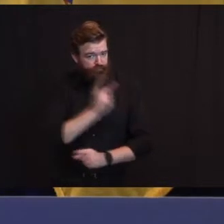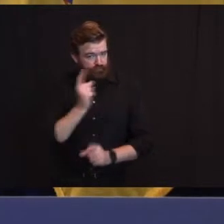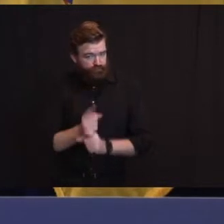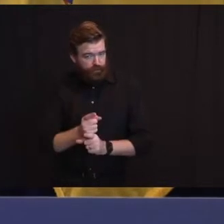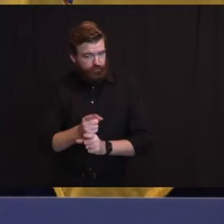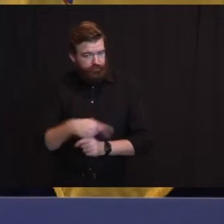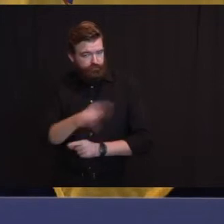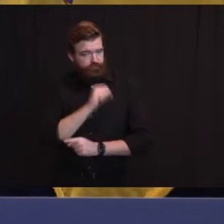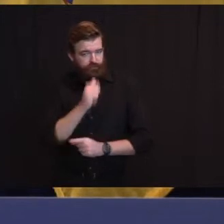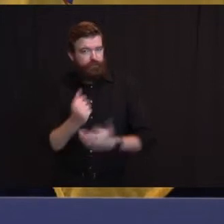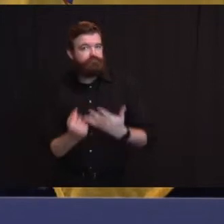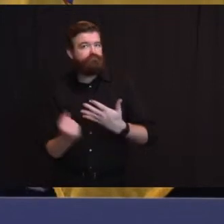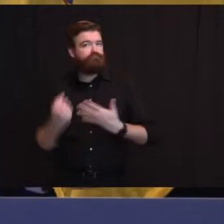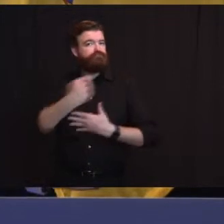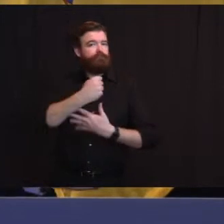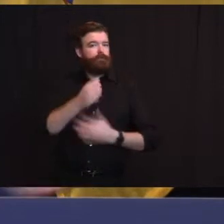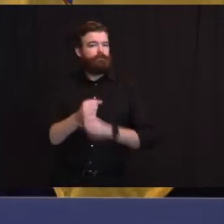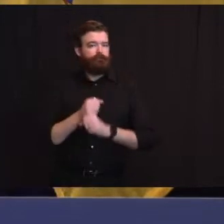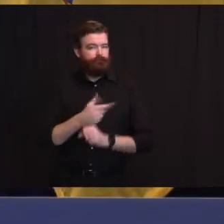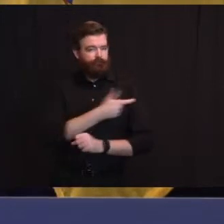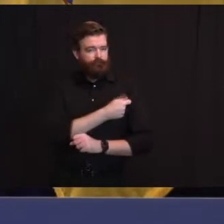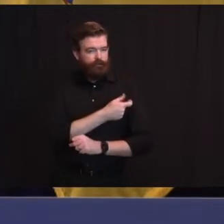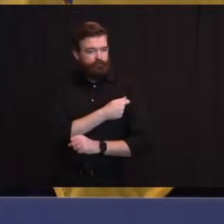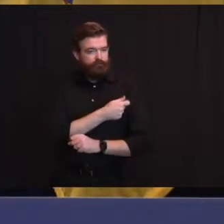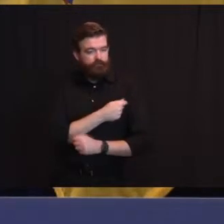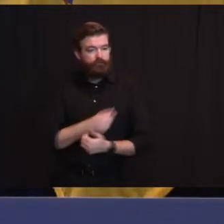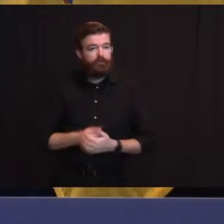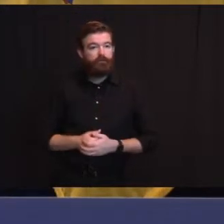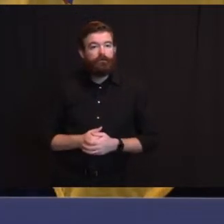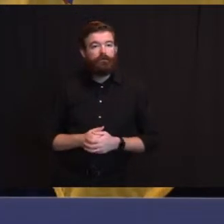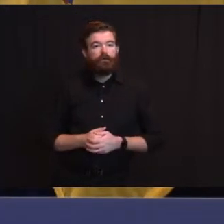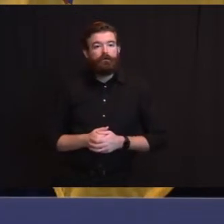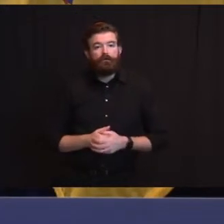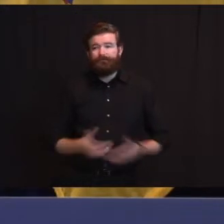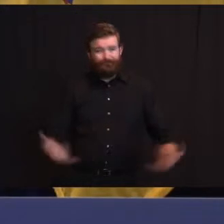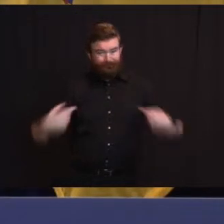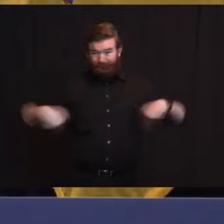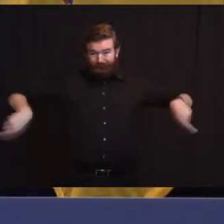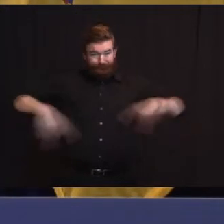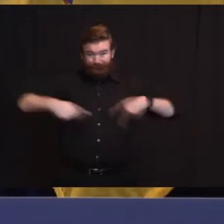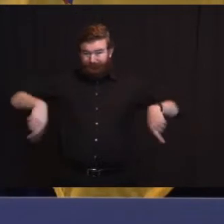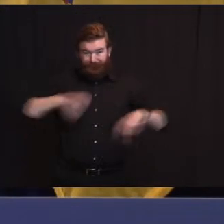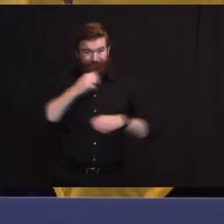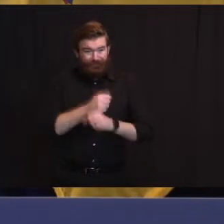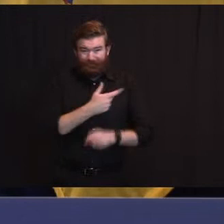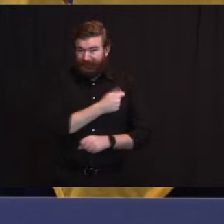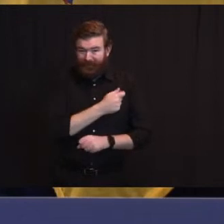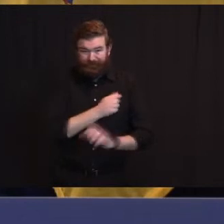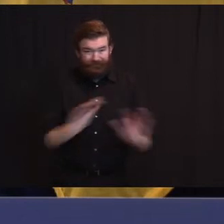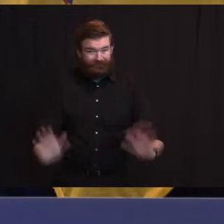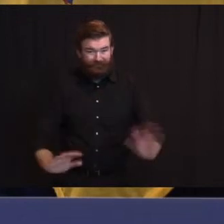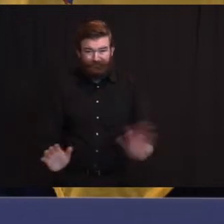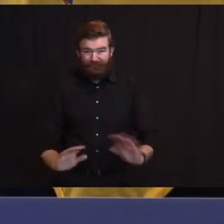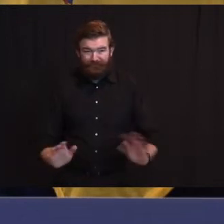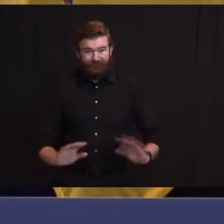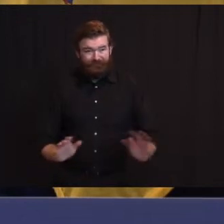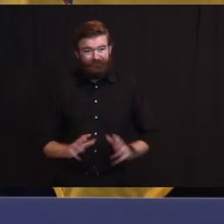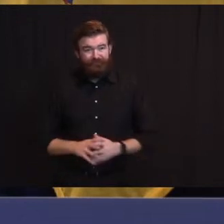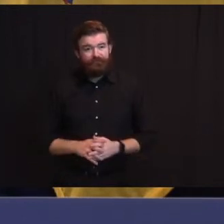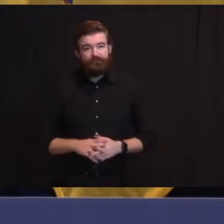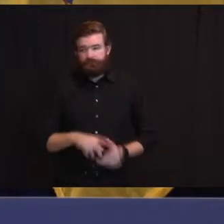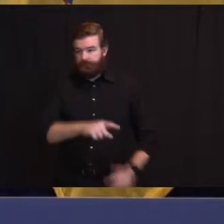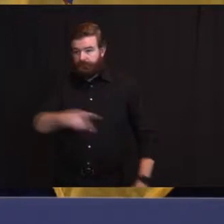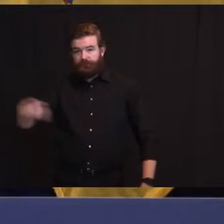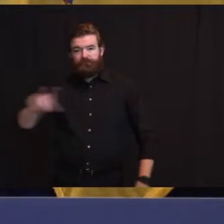Listen, we're not getting vaccinated. I mean, this is pretty clear. We want the folks who are truly frontline health care workers,